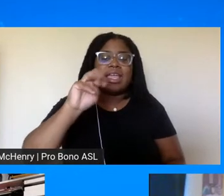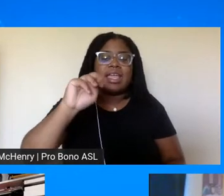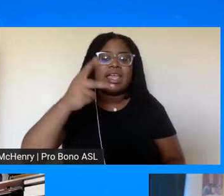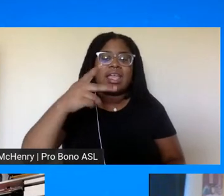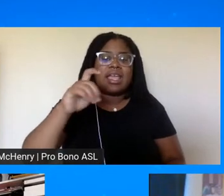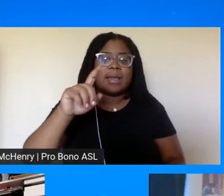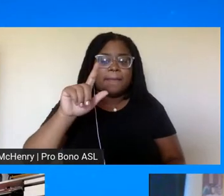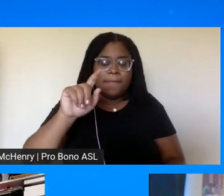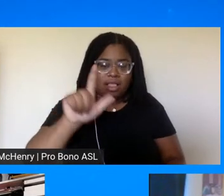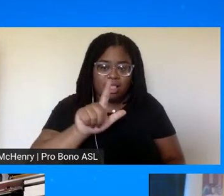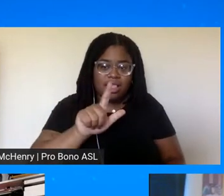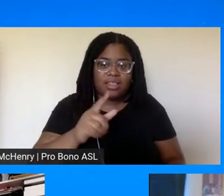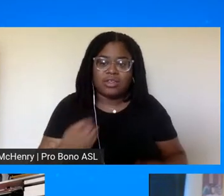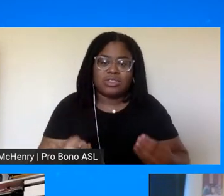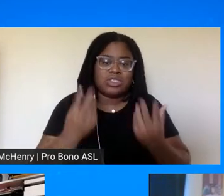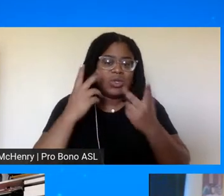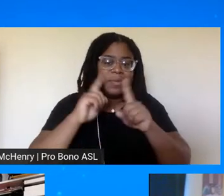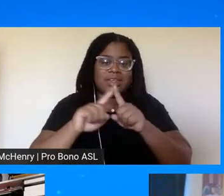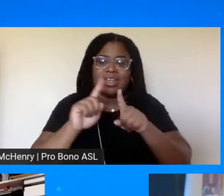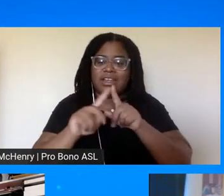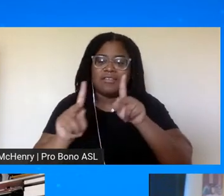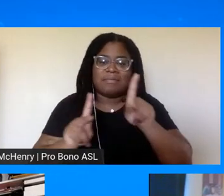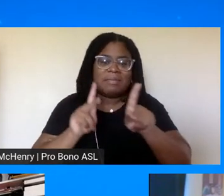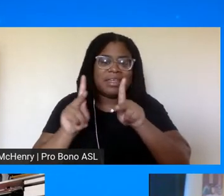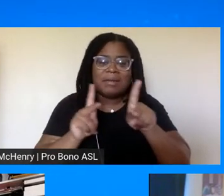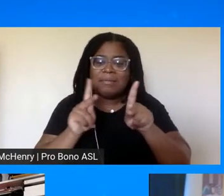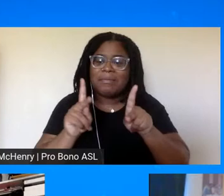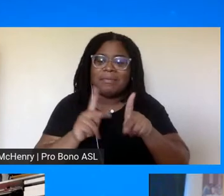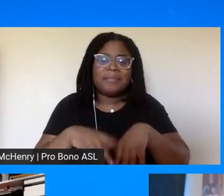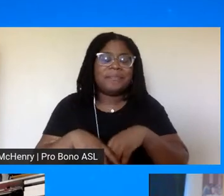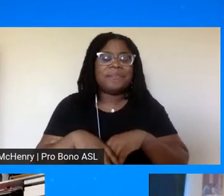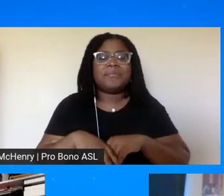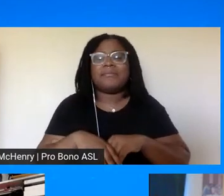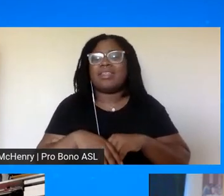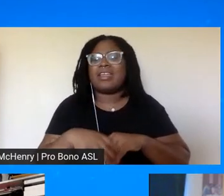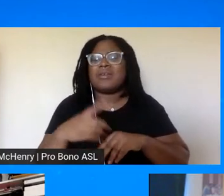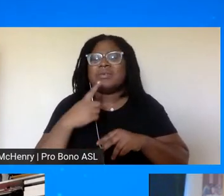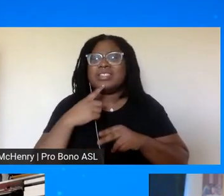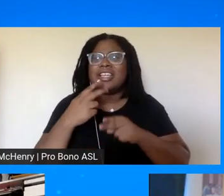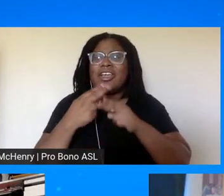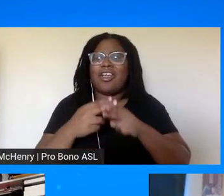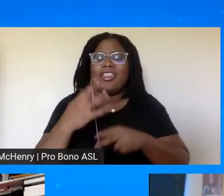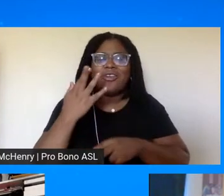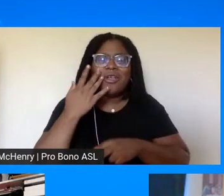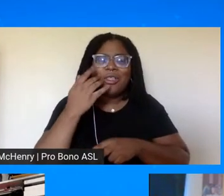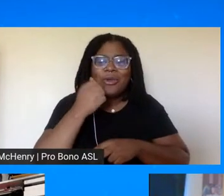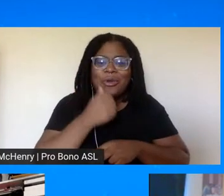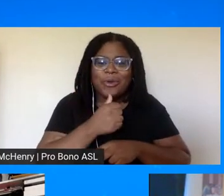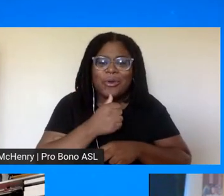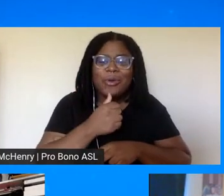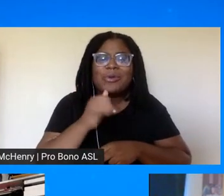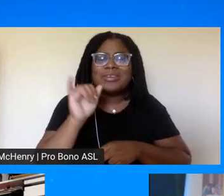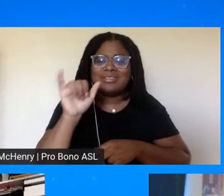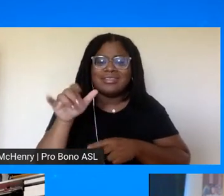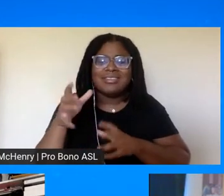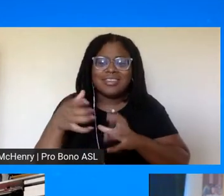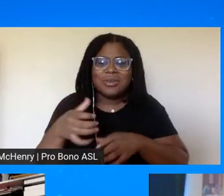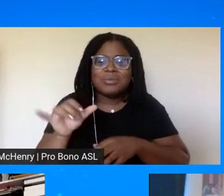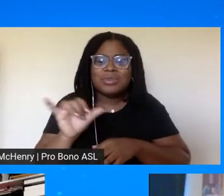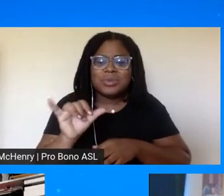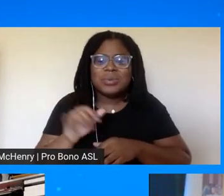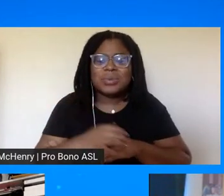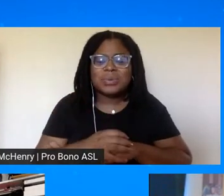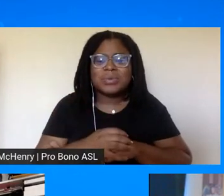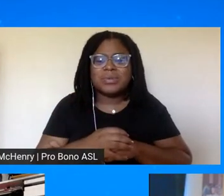there's there's so many many more and and the uh what do we call them the color girls uh with yeah